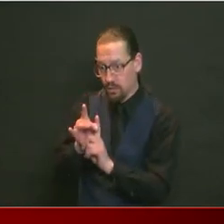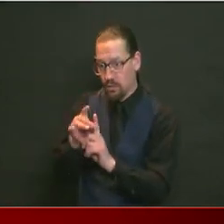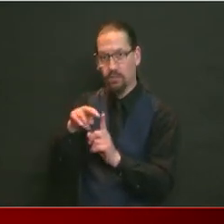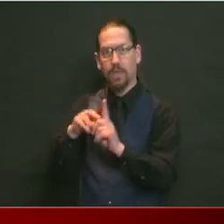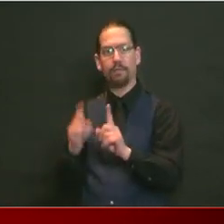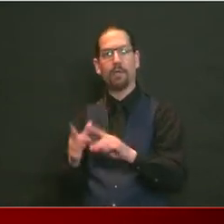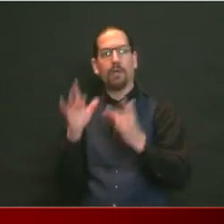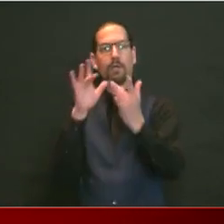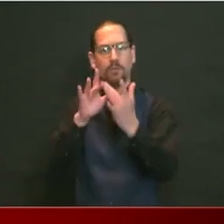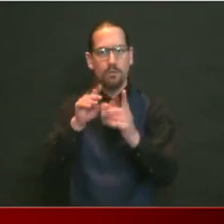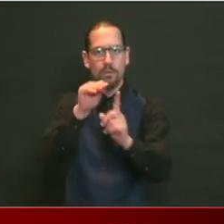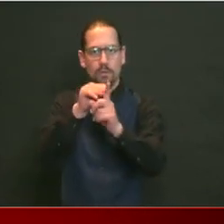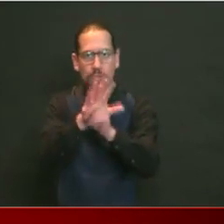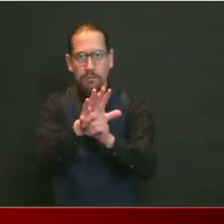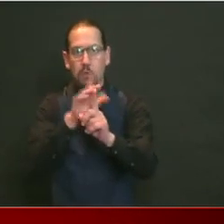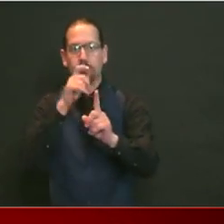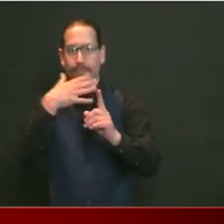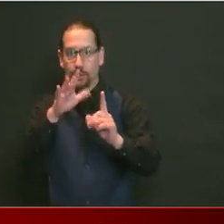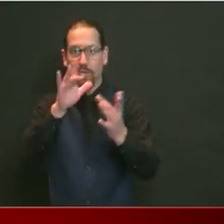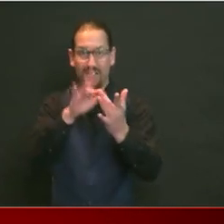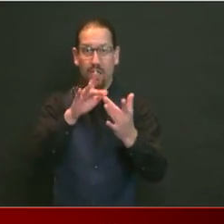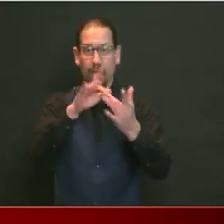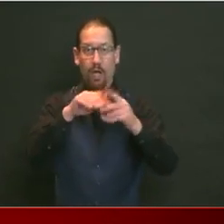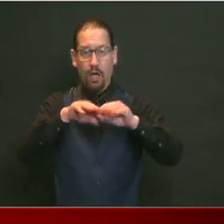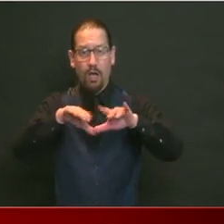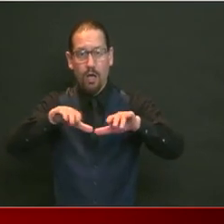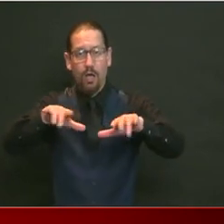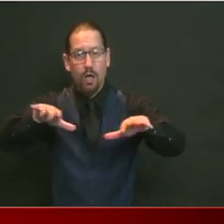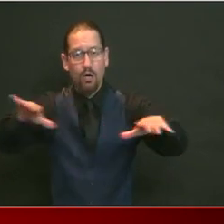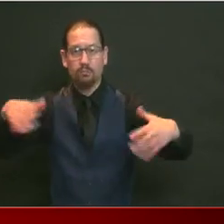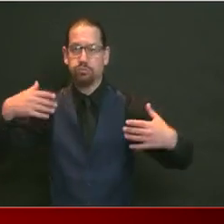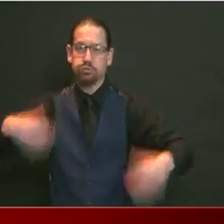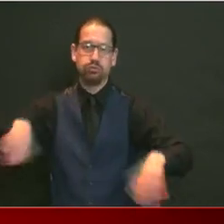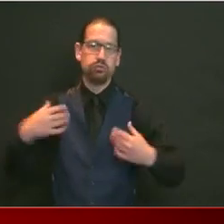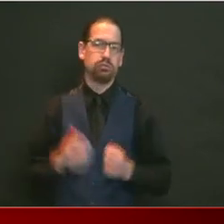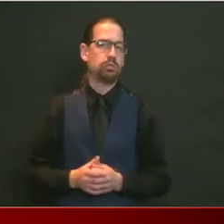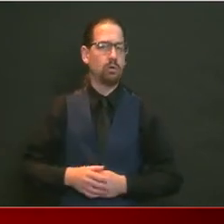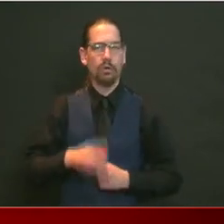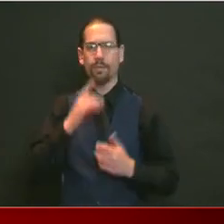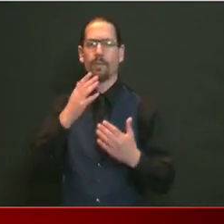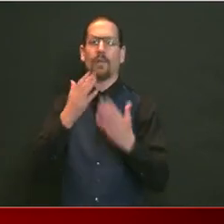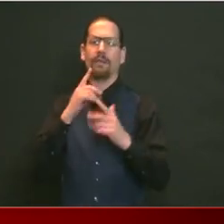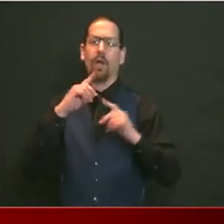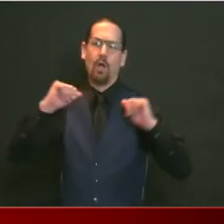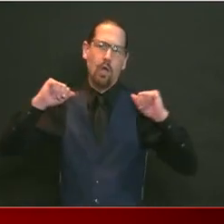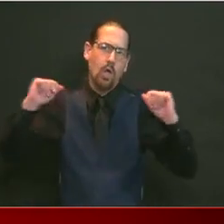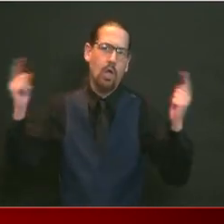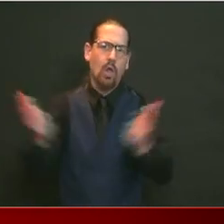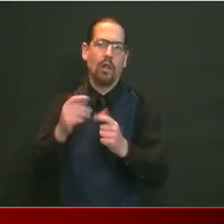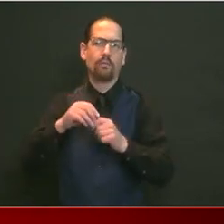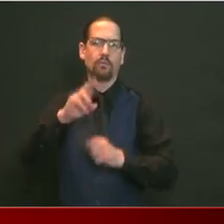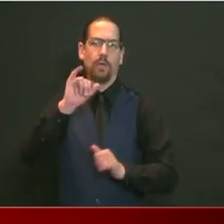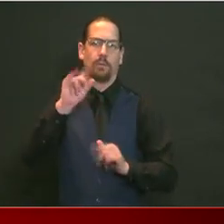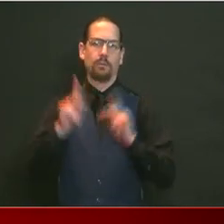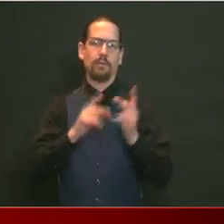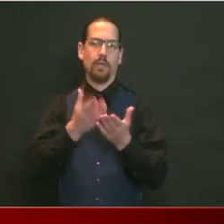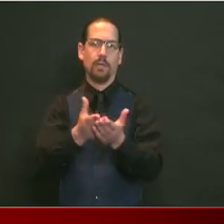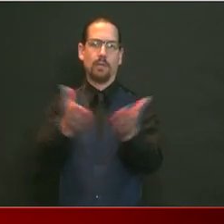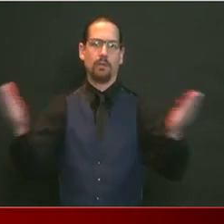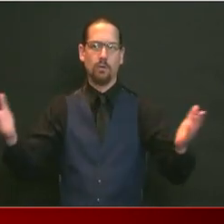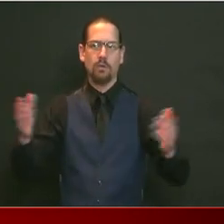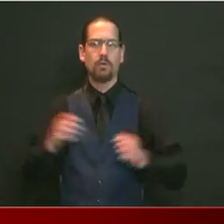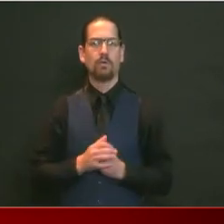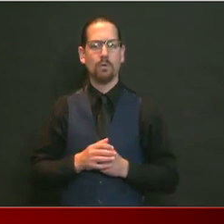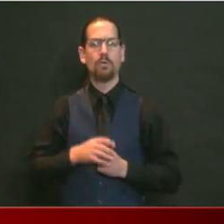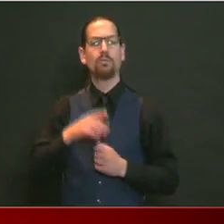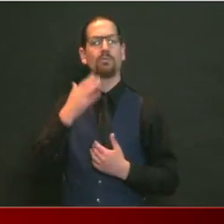safe. I want to thank everyone across state government and particularly at the Rhode Island Department of Health, who